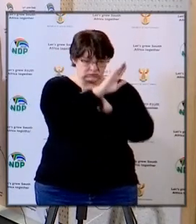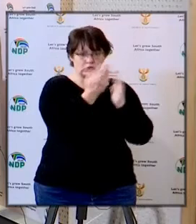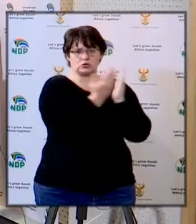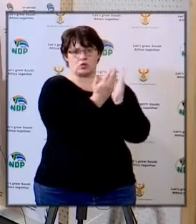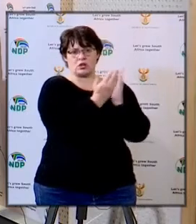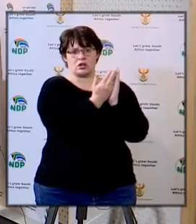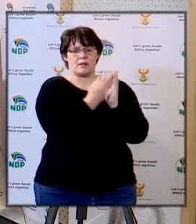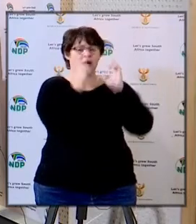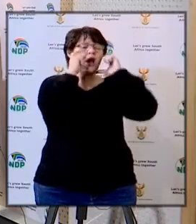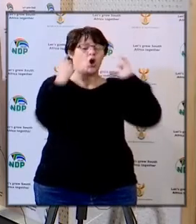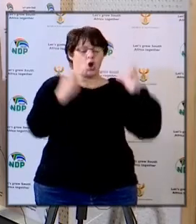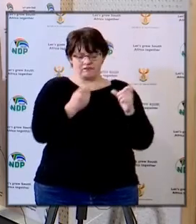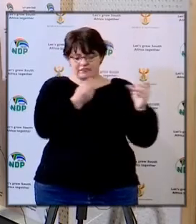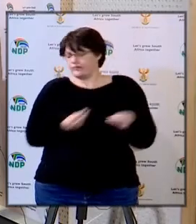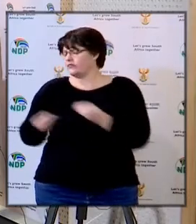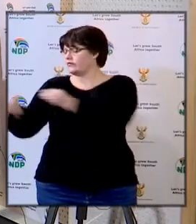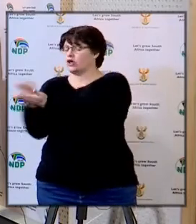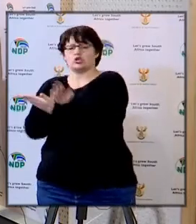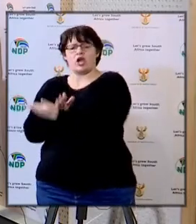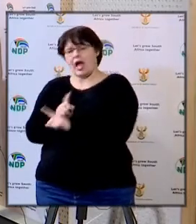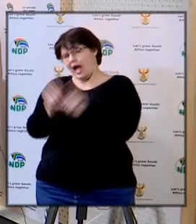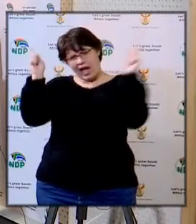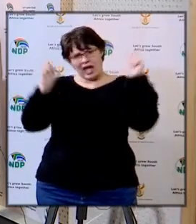you go to school you not to shave even